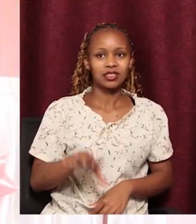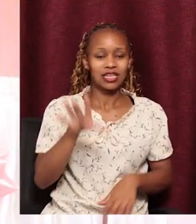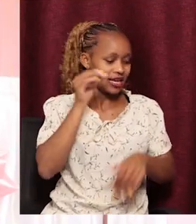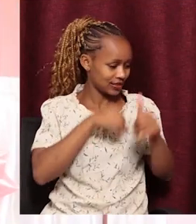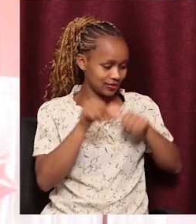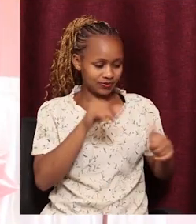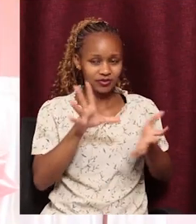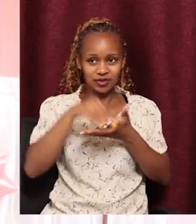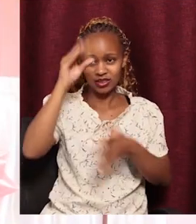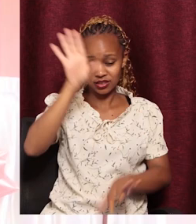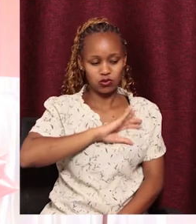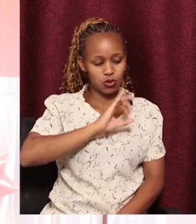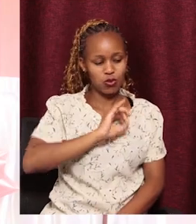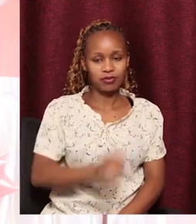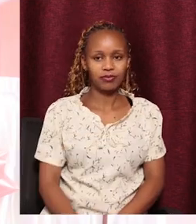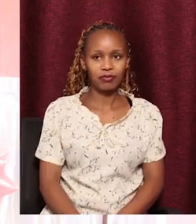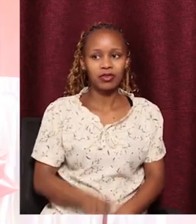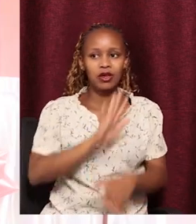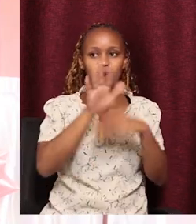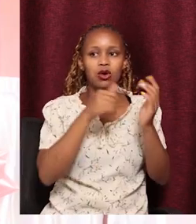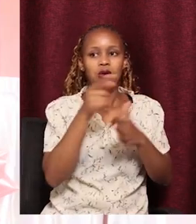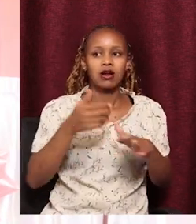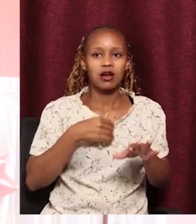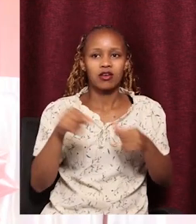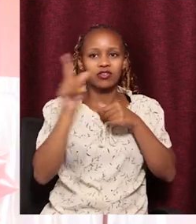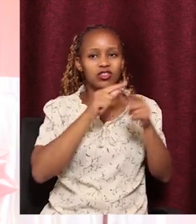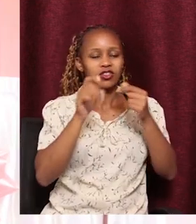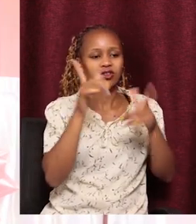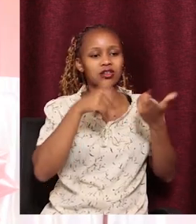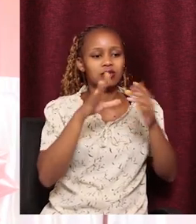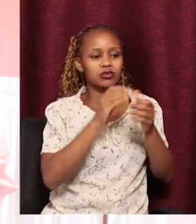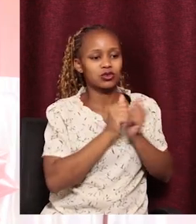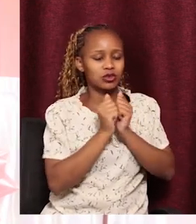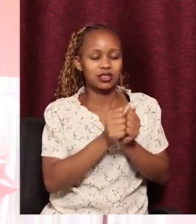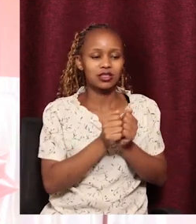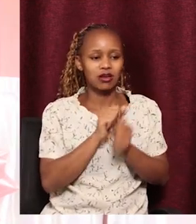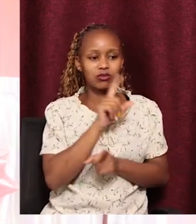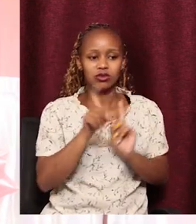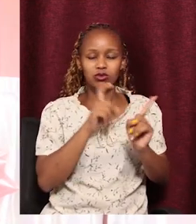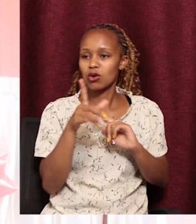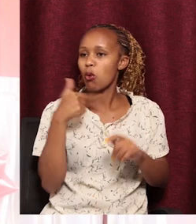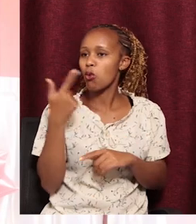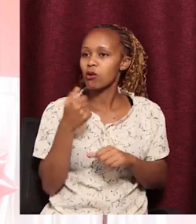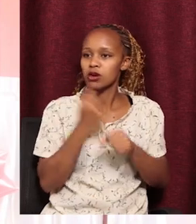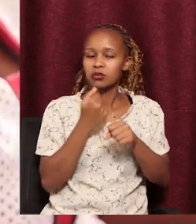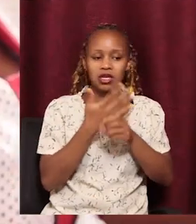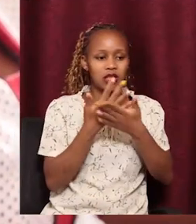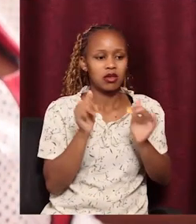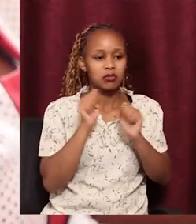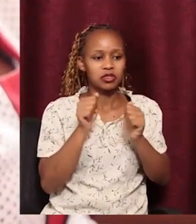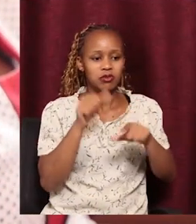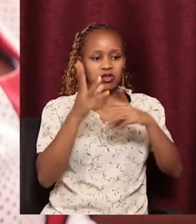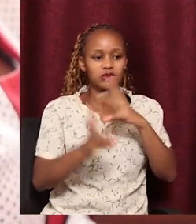theory, studying on its own. And all of you as theories come together. Then we need to ask, who is making things